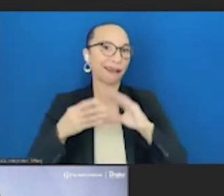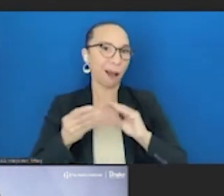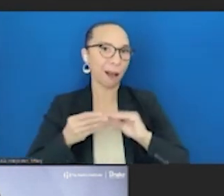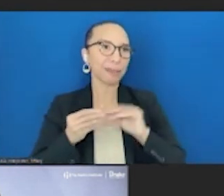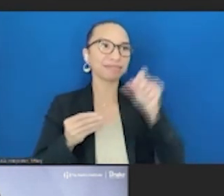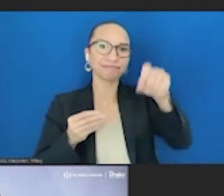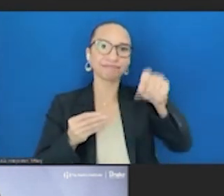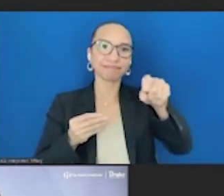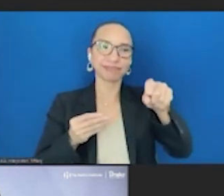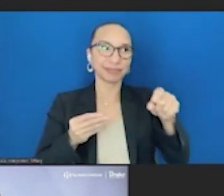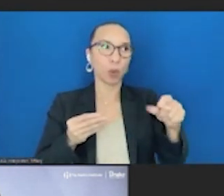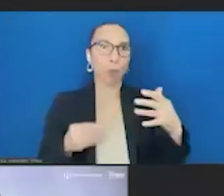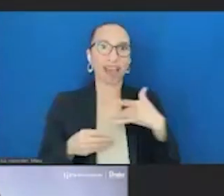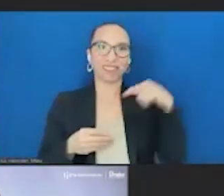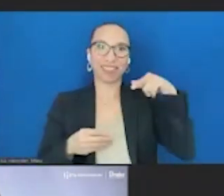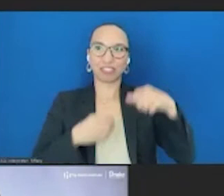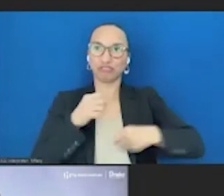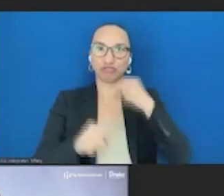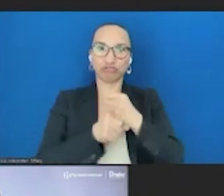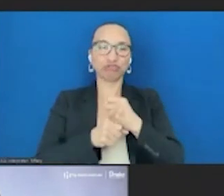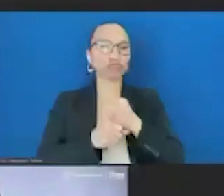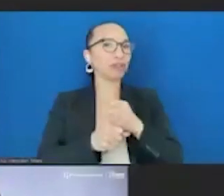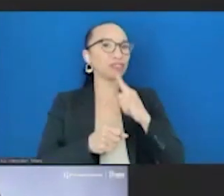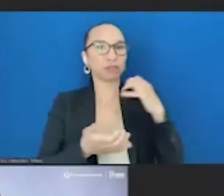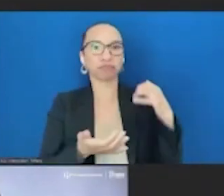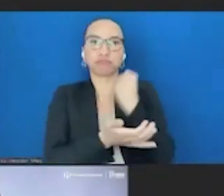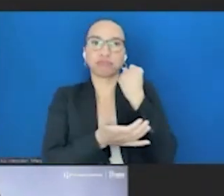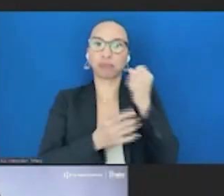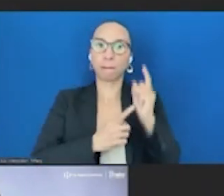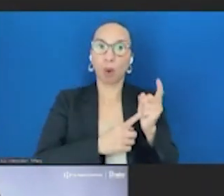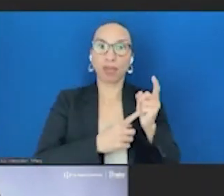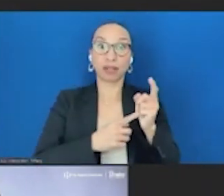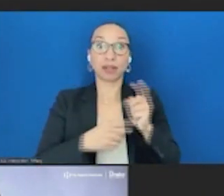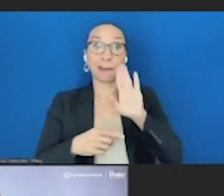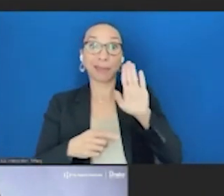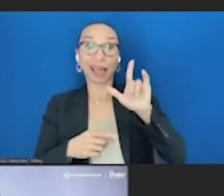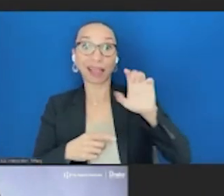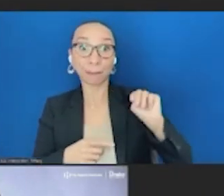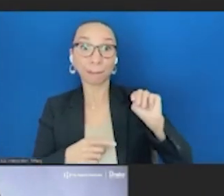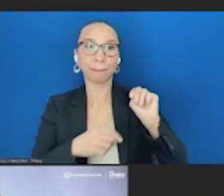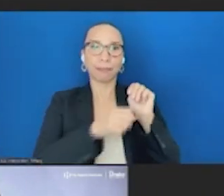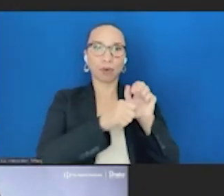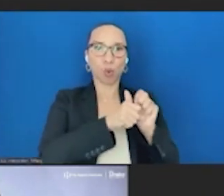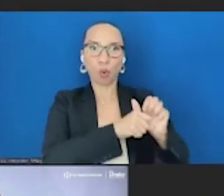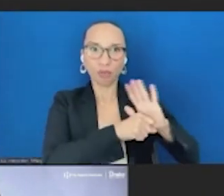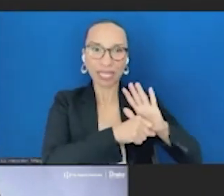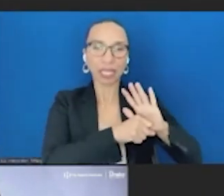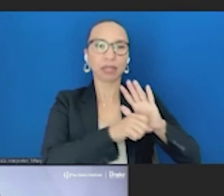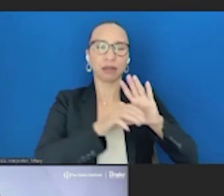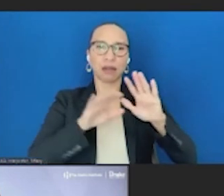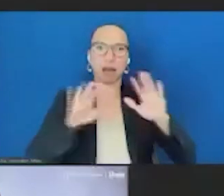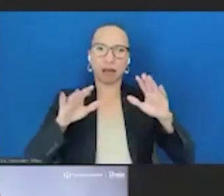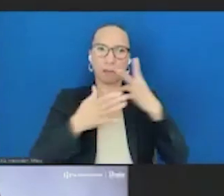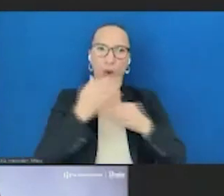a special moment in time this year around food. The combination of Black Lives Matter, COVID-19, has really raised issues